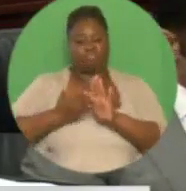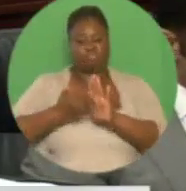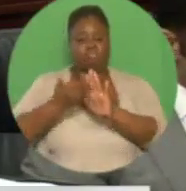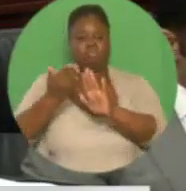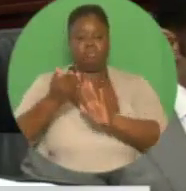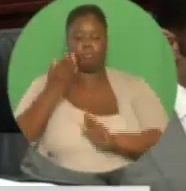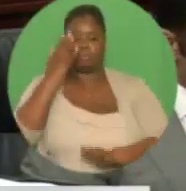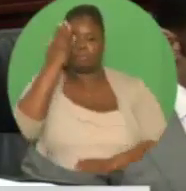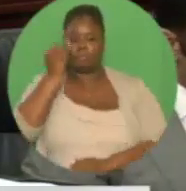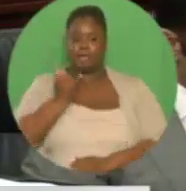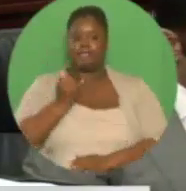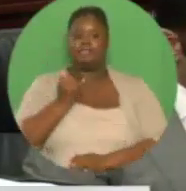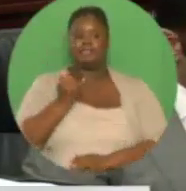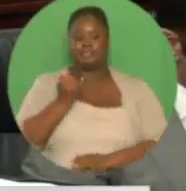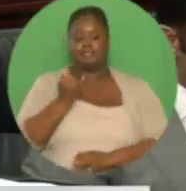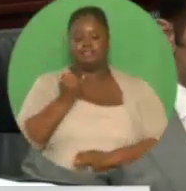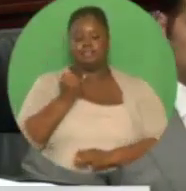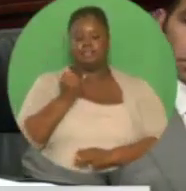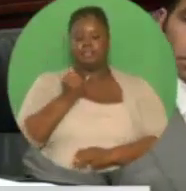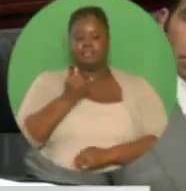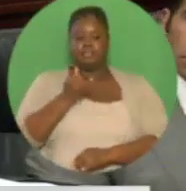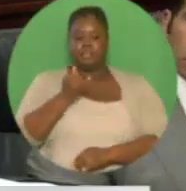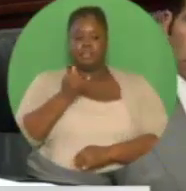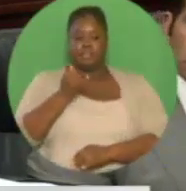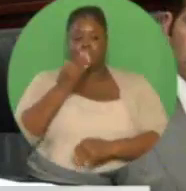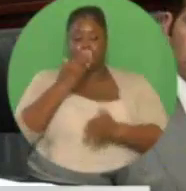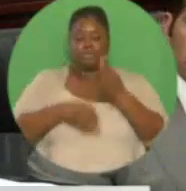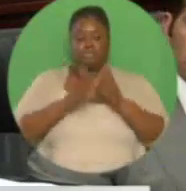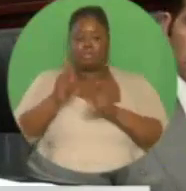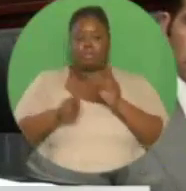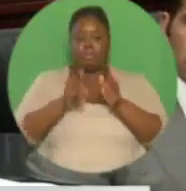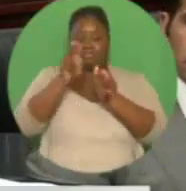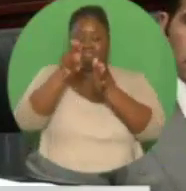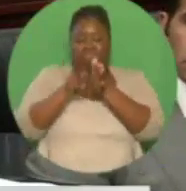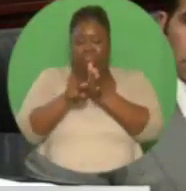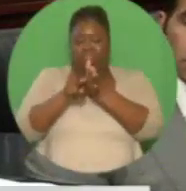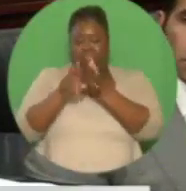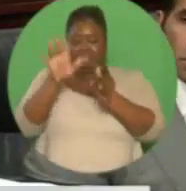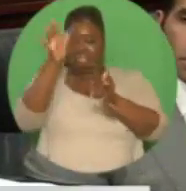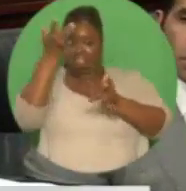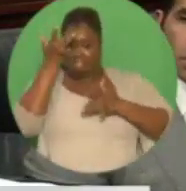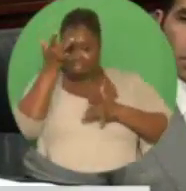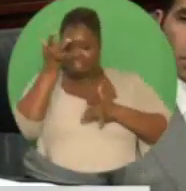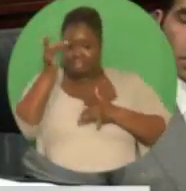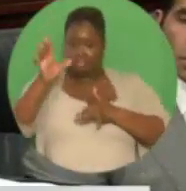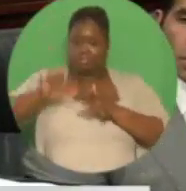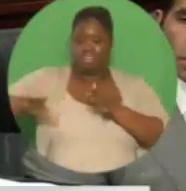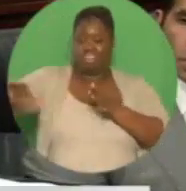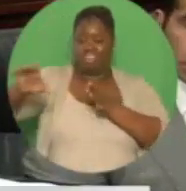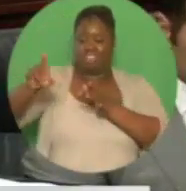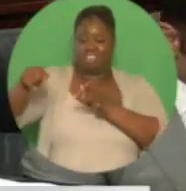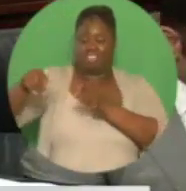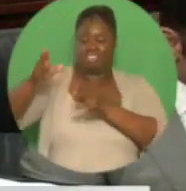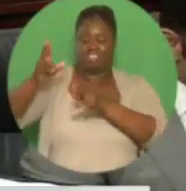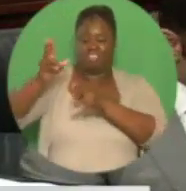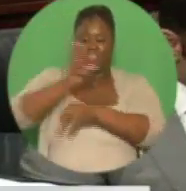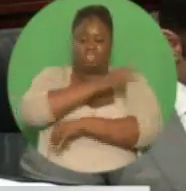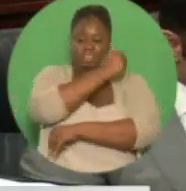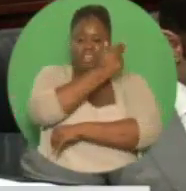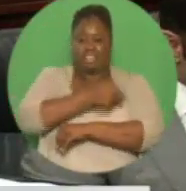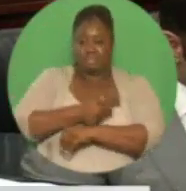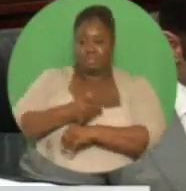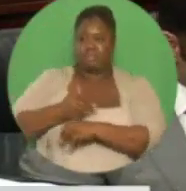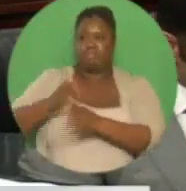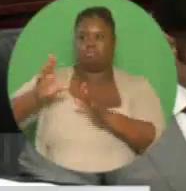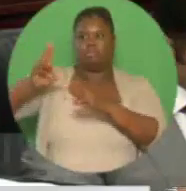relocate the patients from the Central Block to other facilities, consequent to the 6.9 magnitude earthquake which occurred